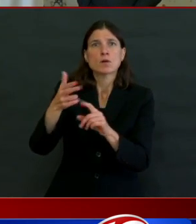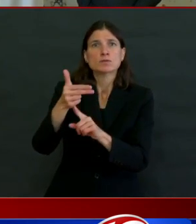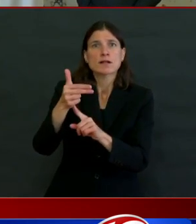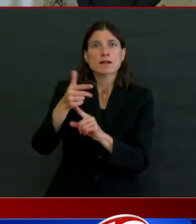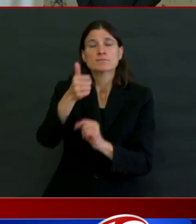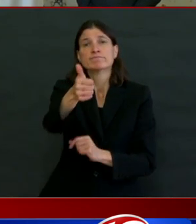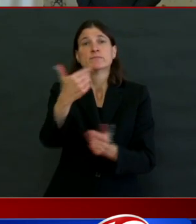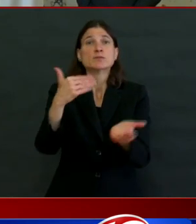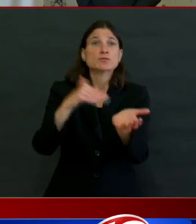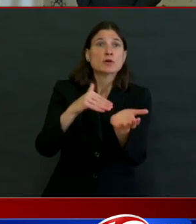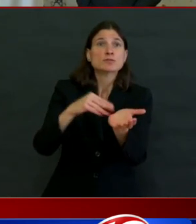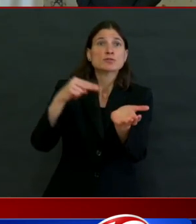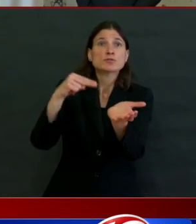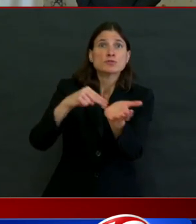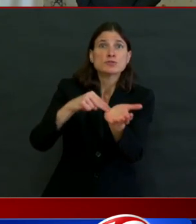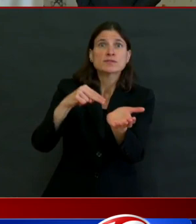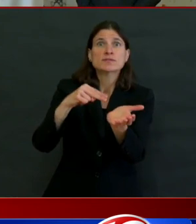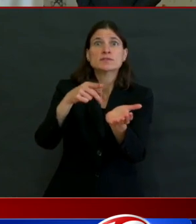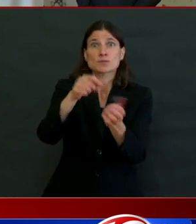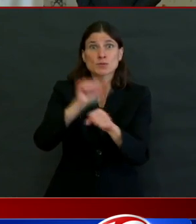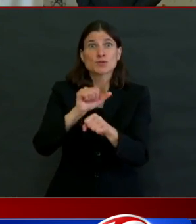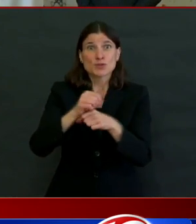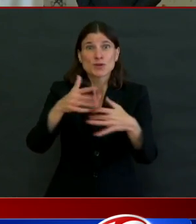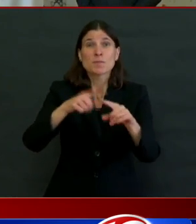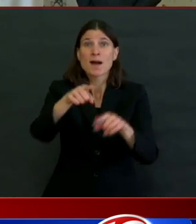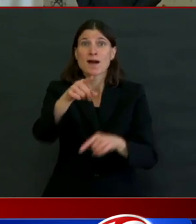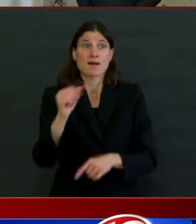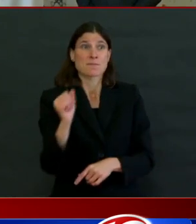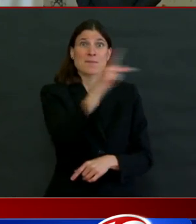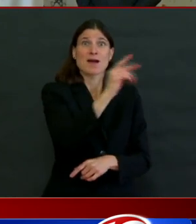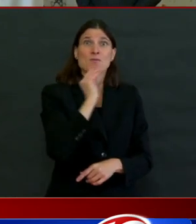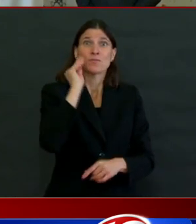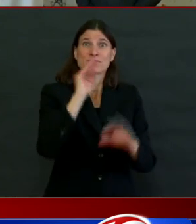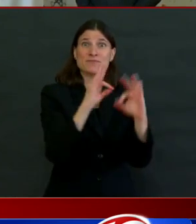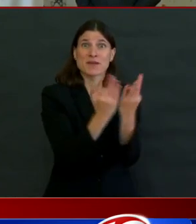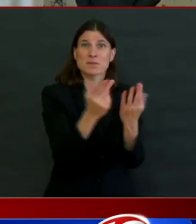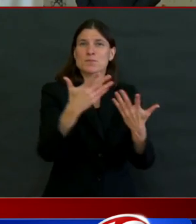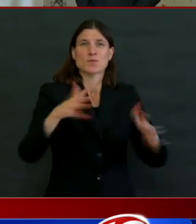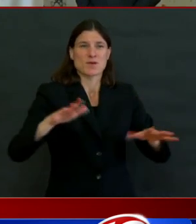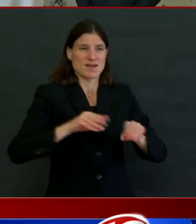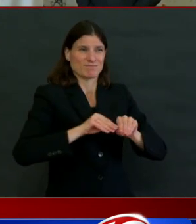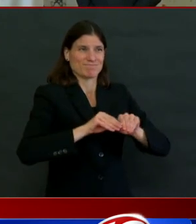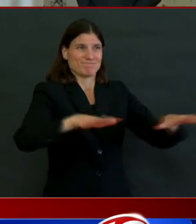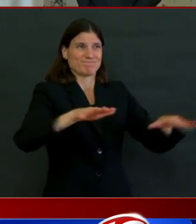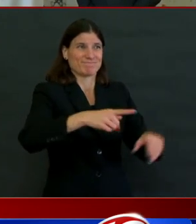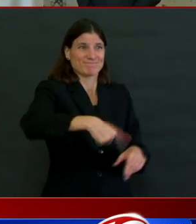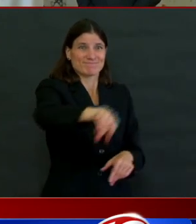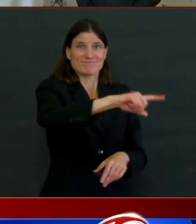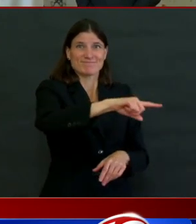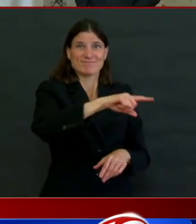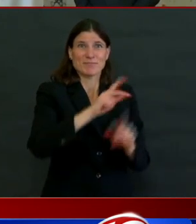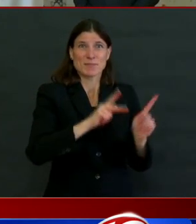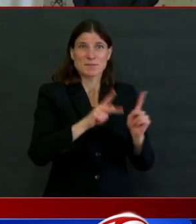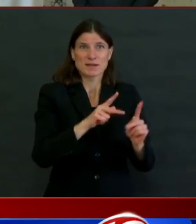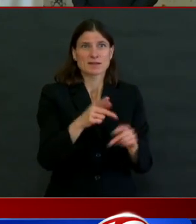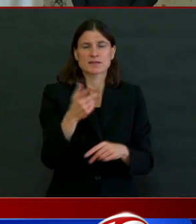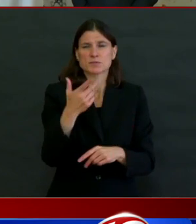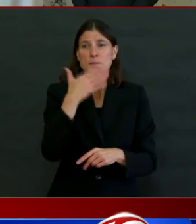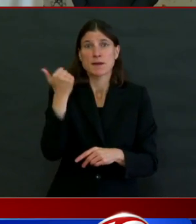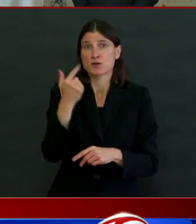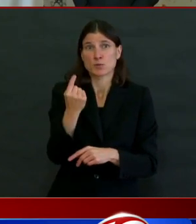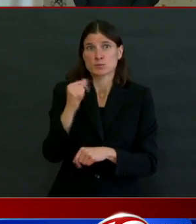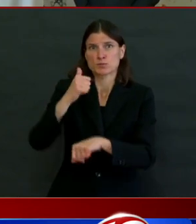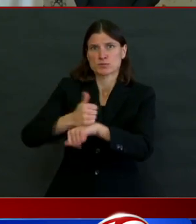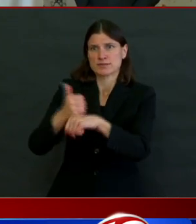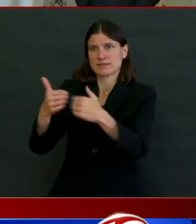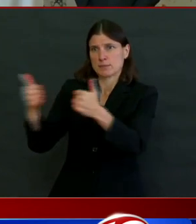dormitories for free so that you can keep you and your family safe. Brian Crandall asked a question referring to the model that you